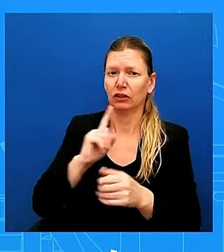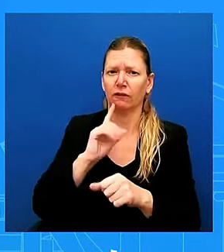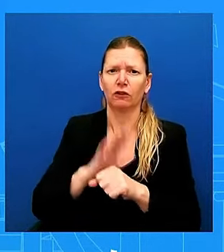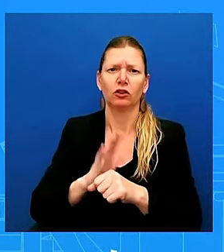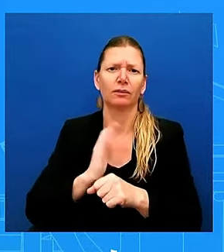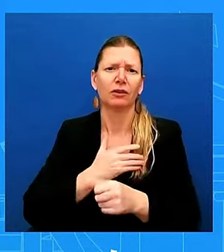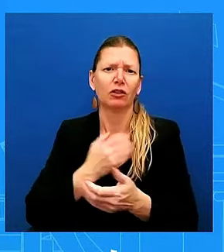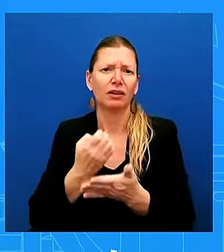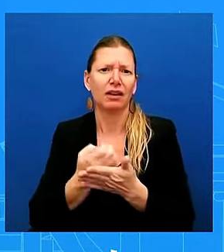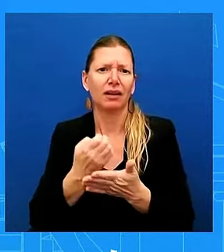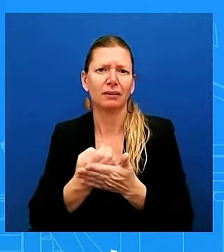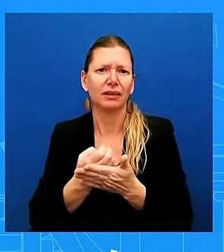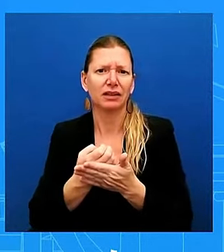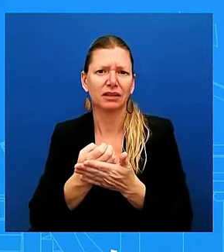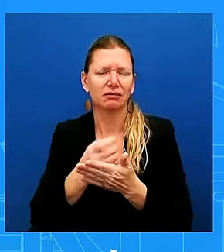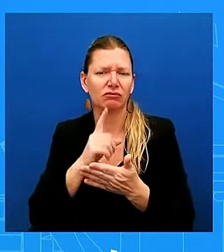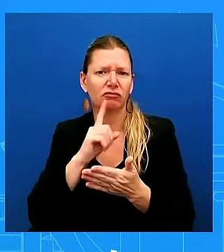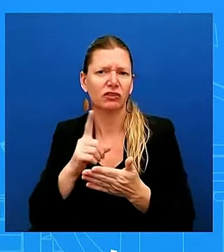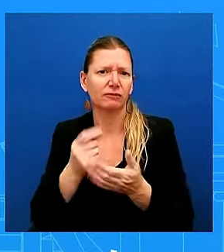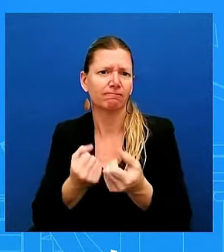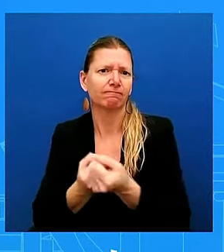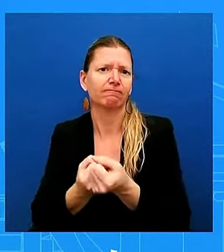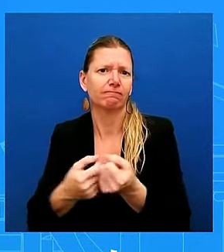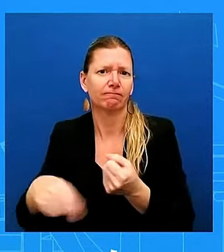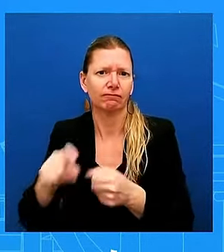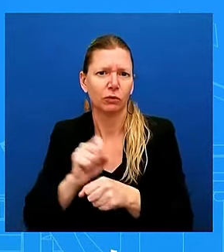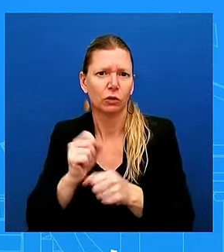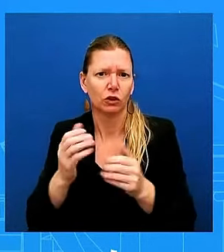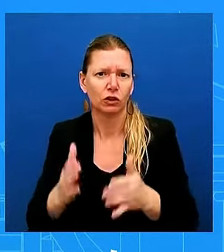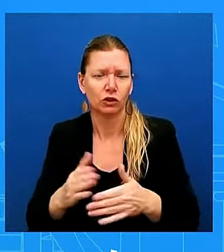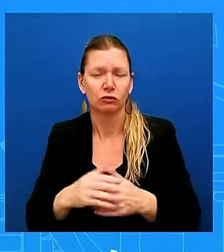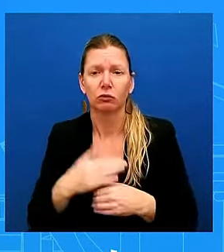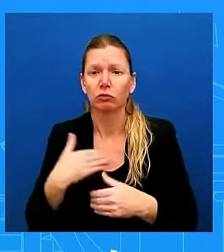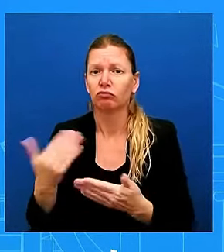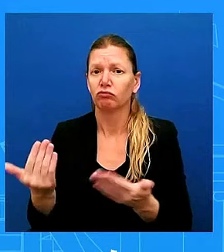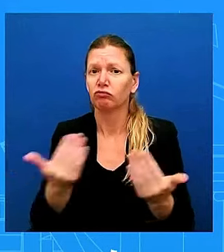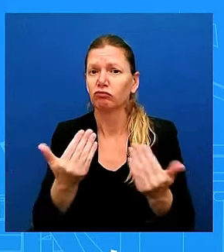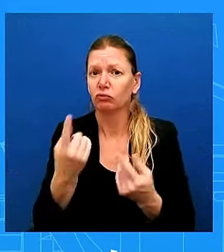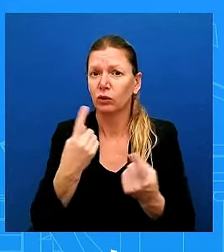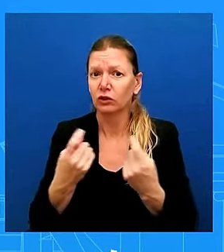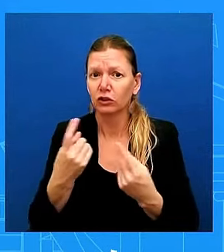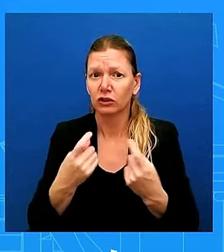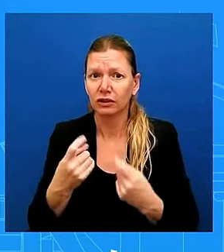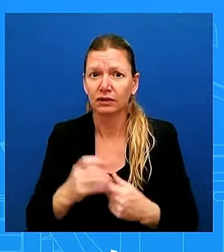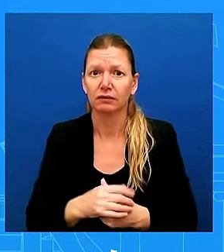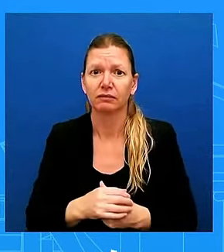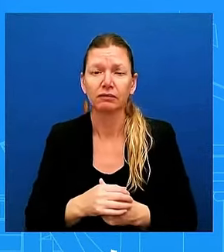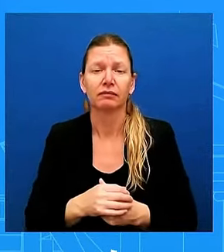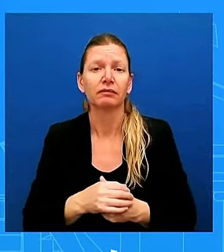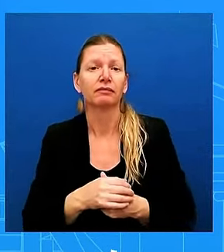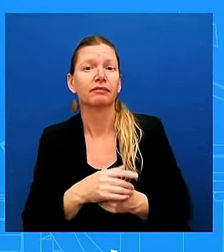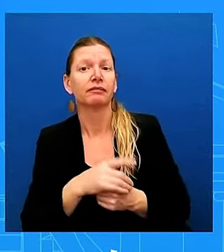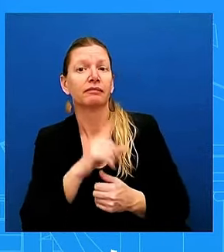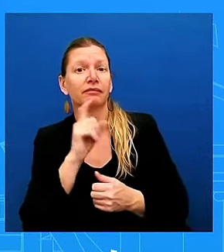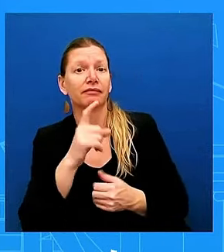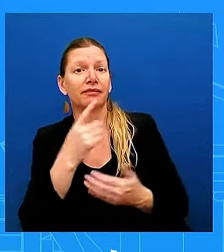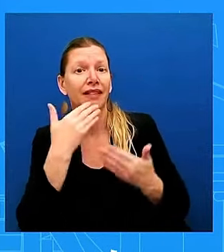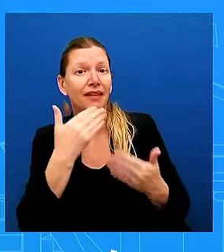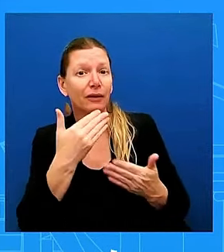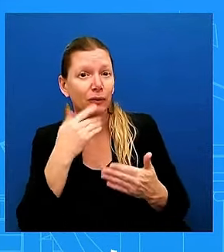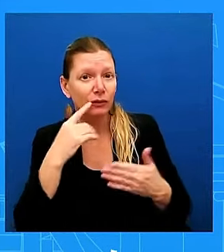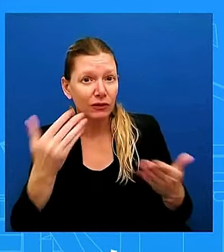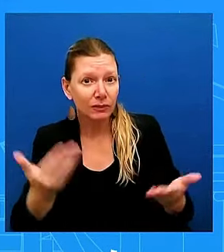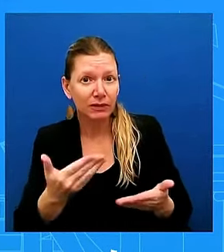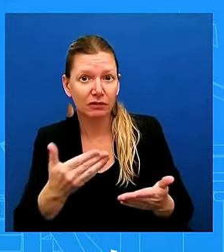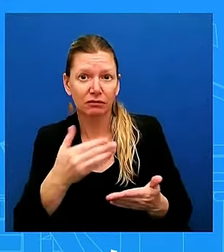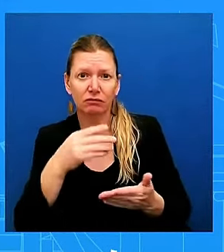Thank you so much for being here. Would you say at this point that the U.S. has achieved a soft landing? And if not, at what point will we be there? Yeah, I